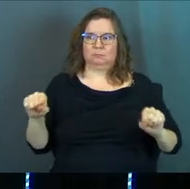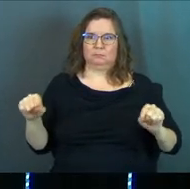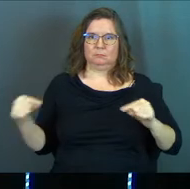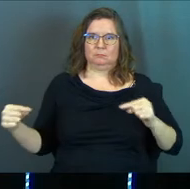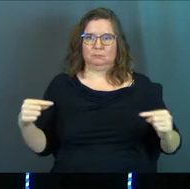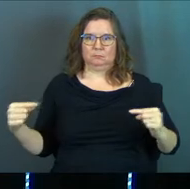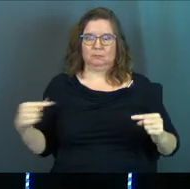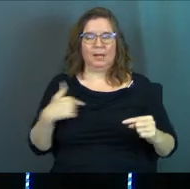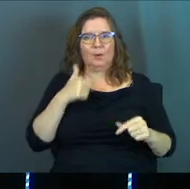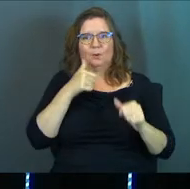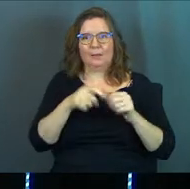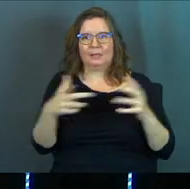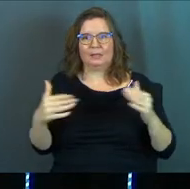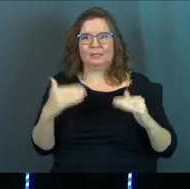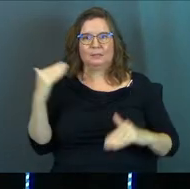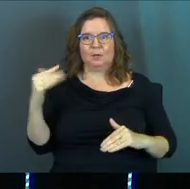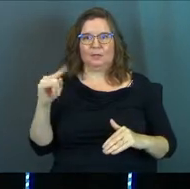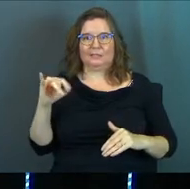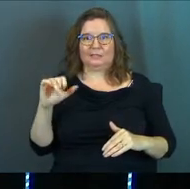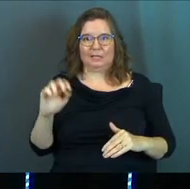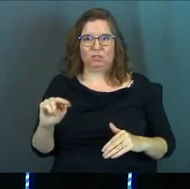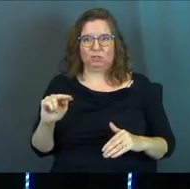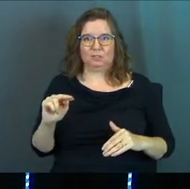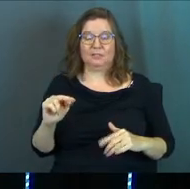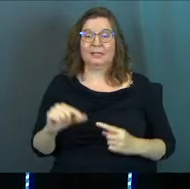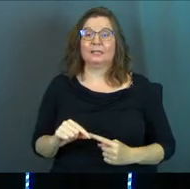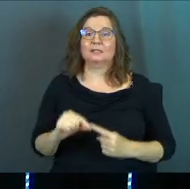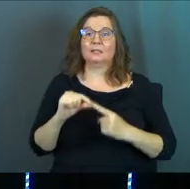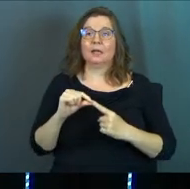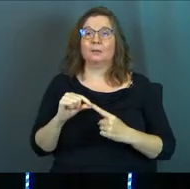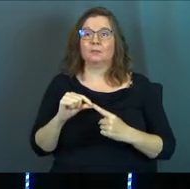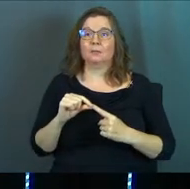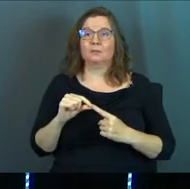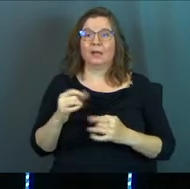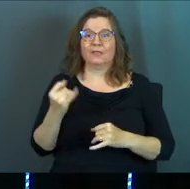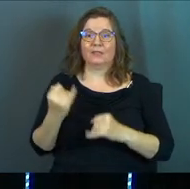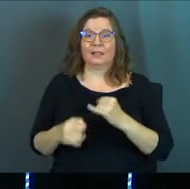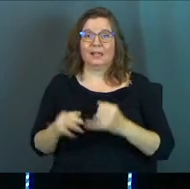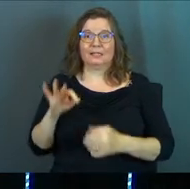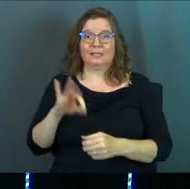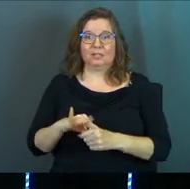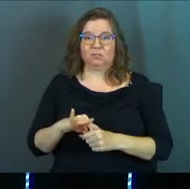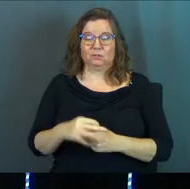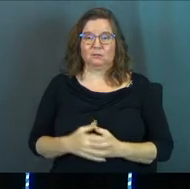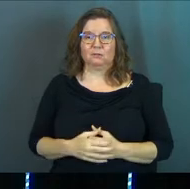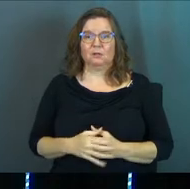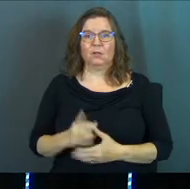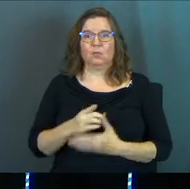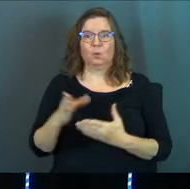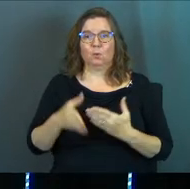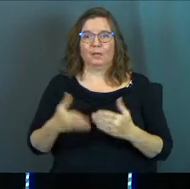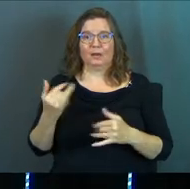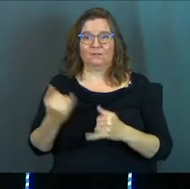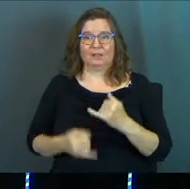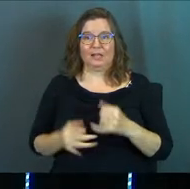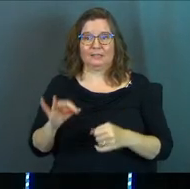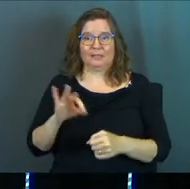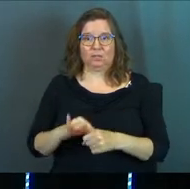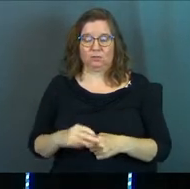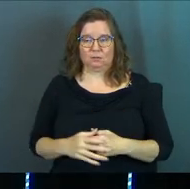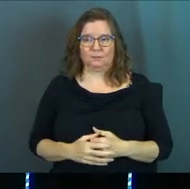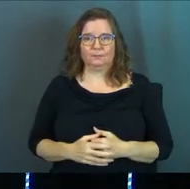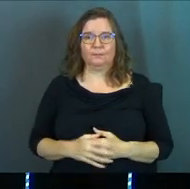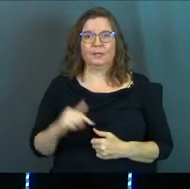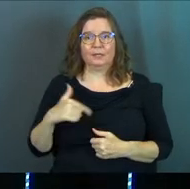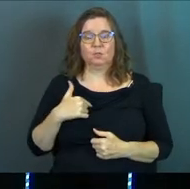I don't remember this much tension except at the last election, the weekend after the last election,